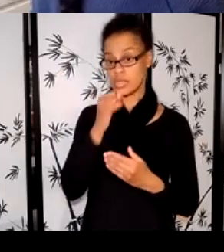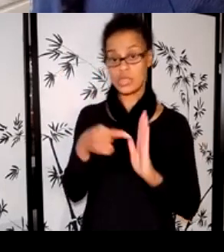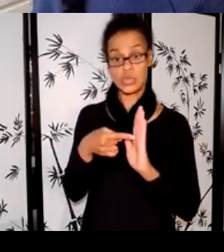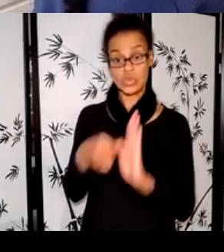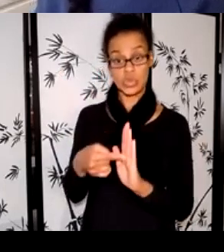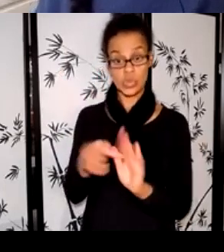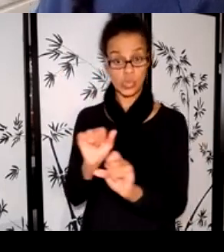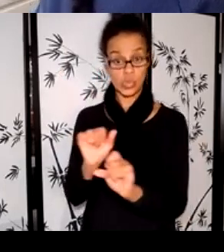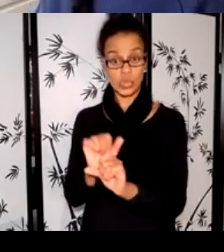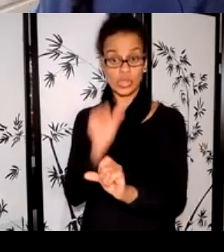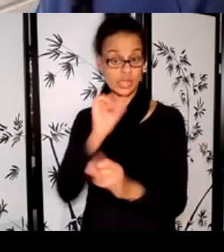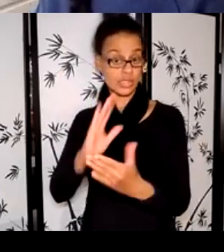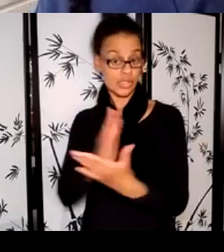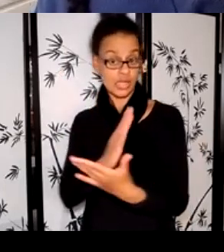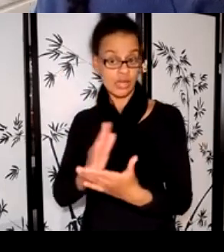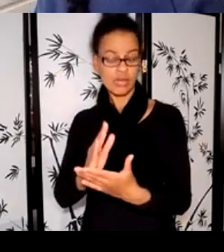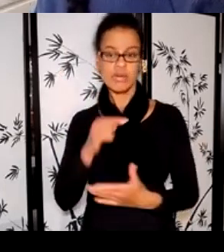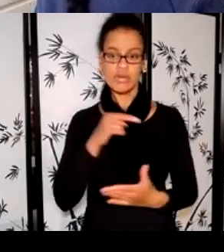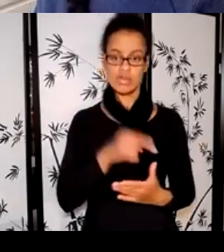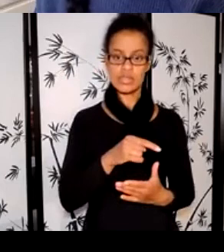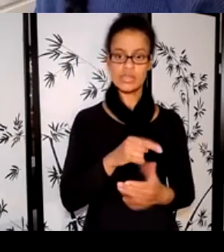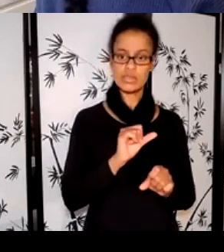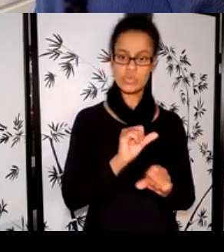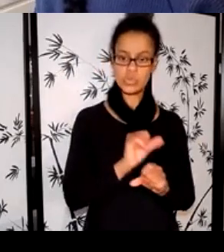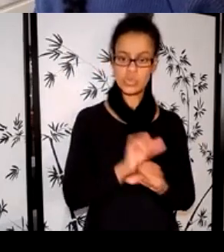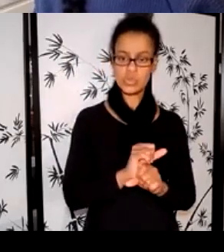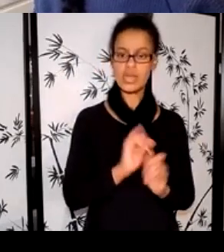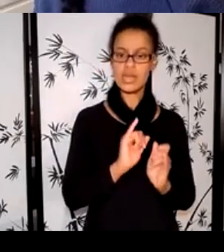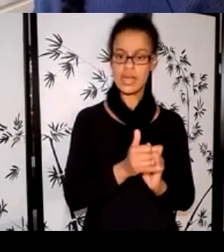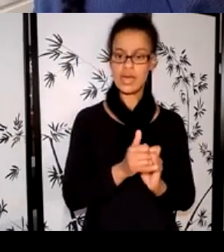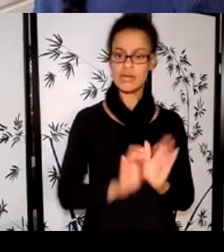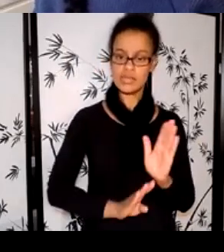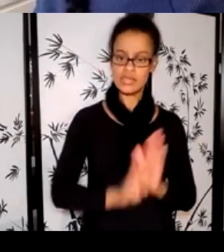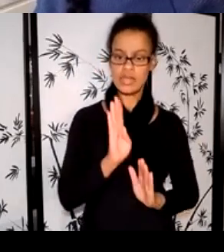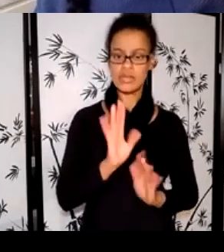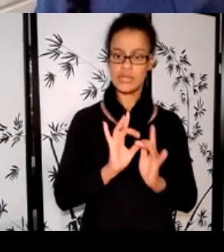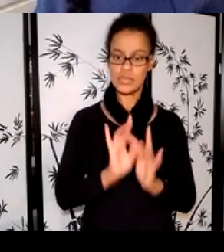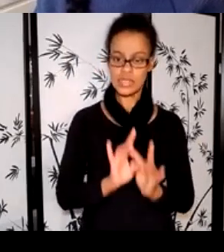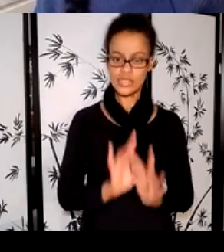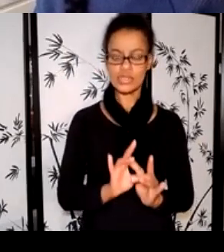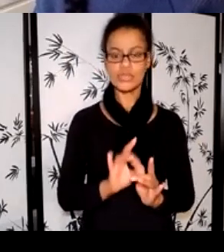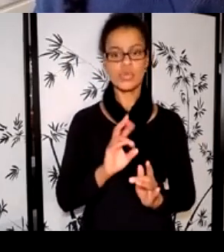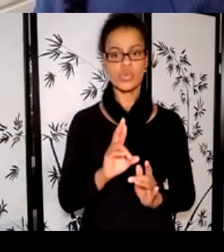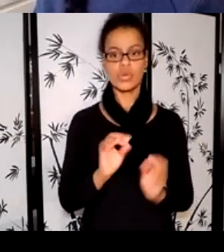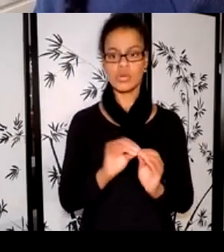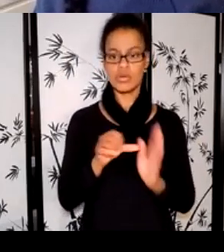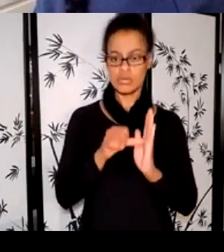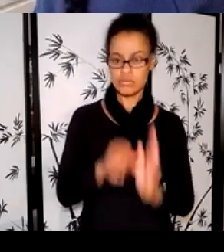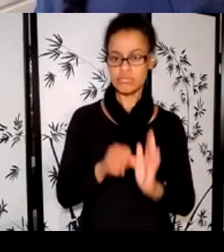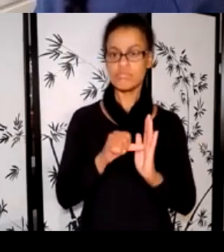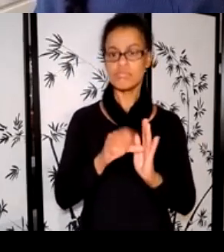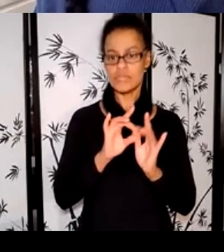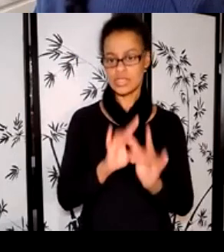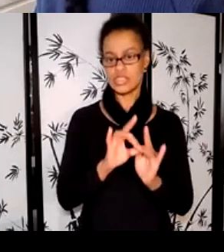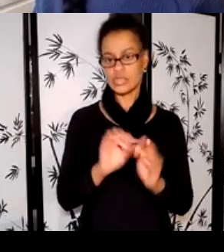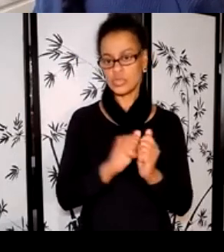ability to deepen or grow your relationships and connections to your communities in the future? Again, consider